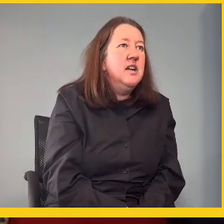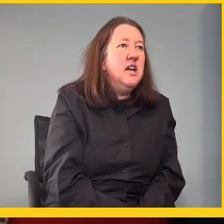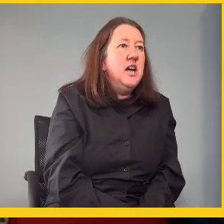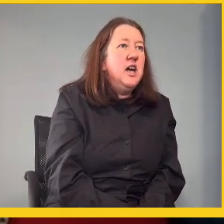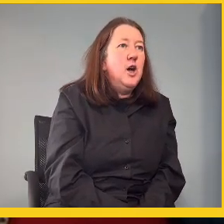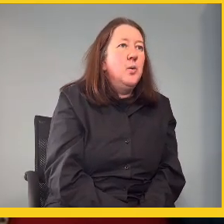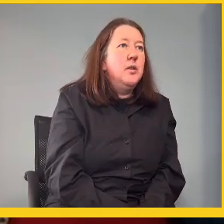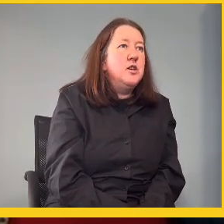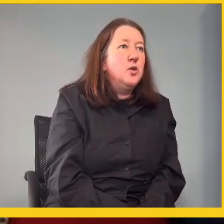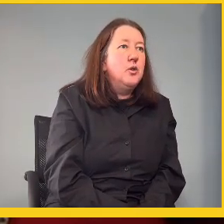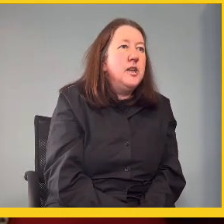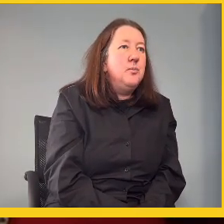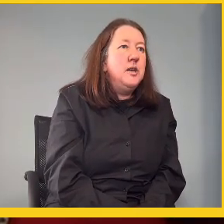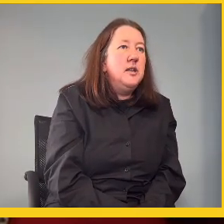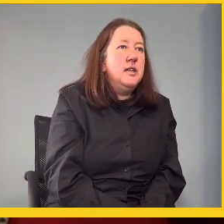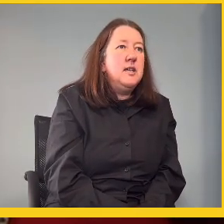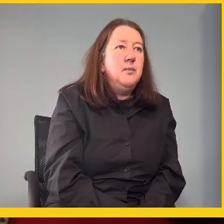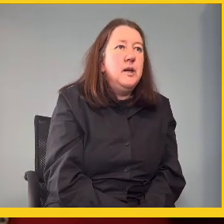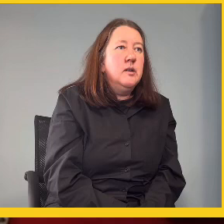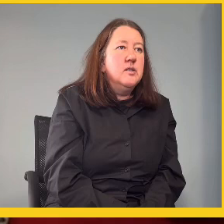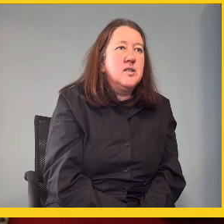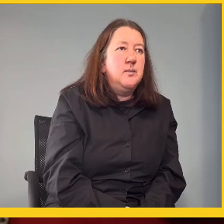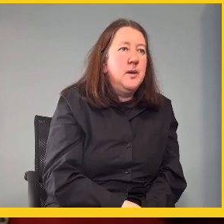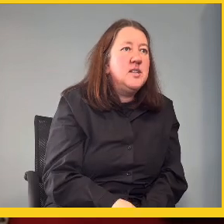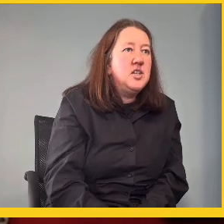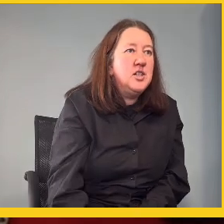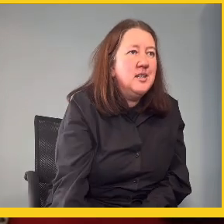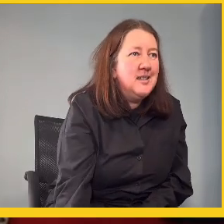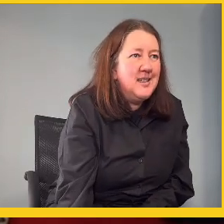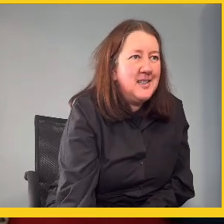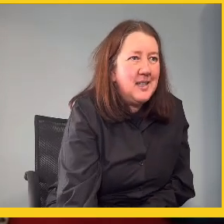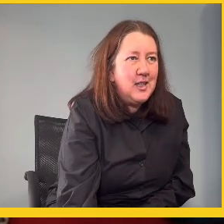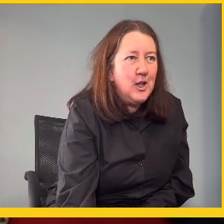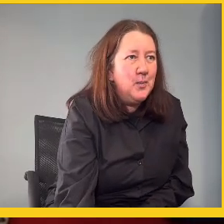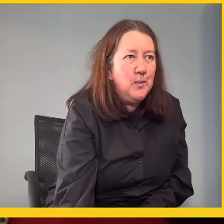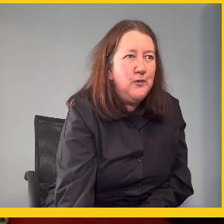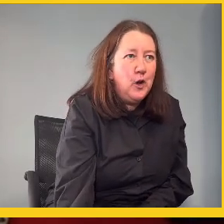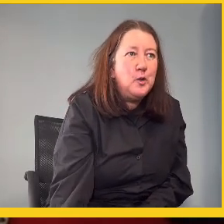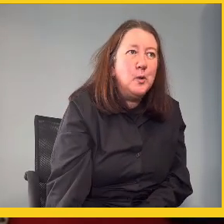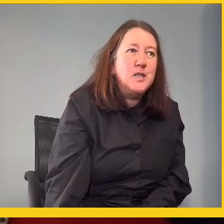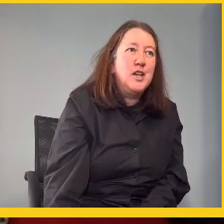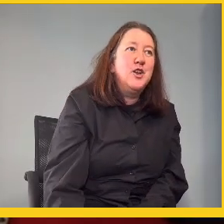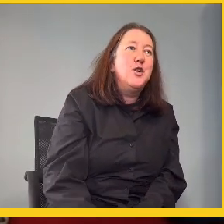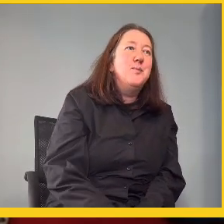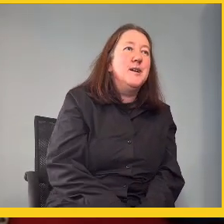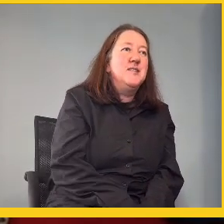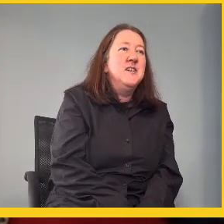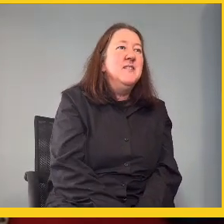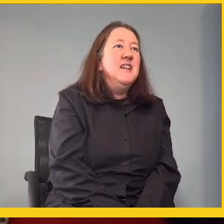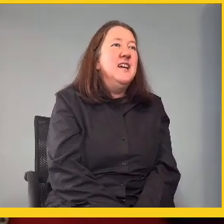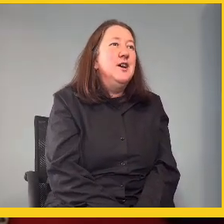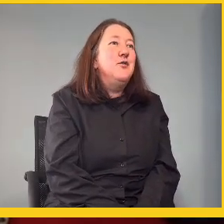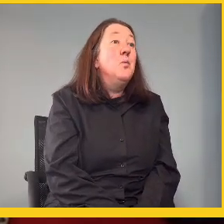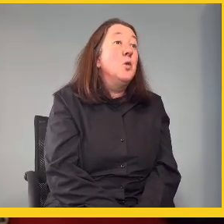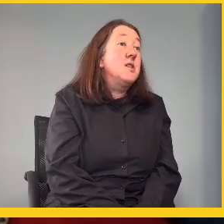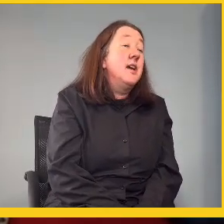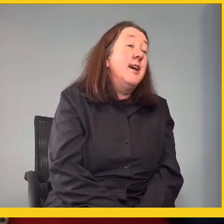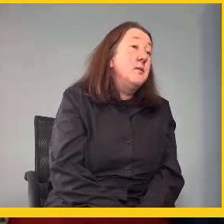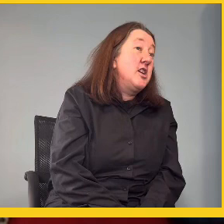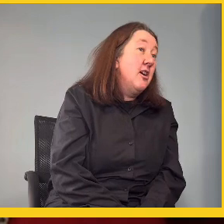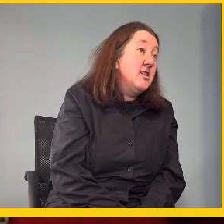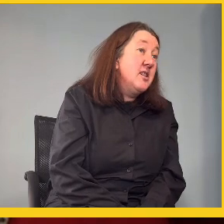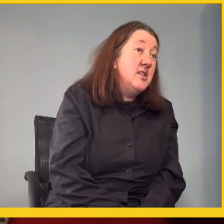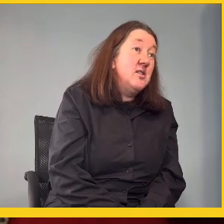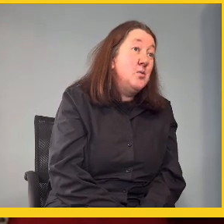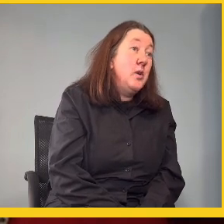right. Well, there's already been emails and messages, you know, maybe phone calls, I don't know, but for more